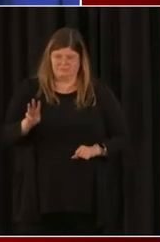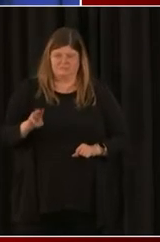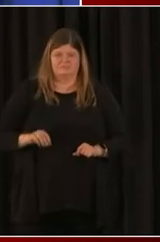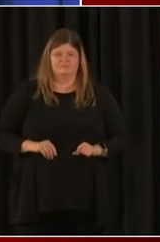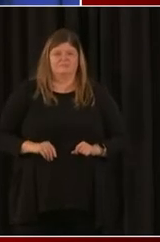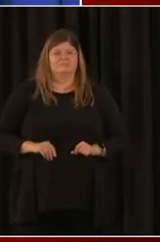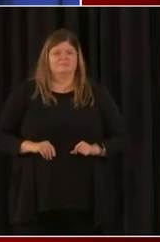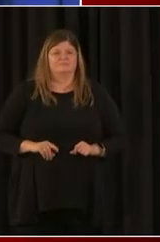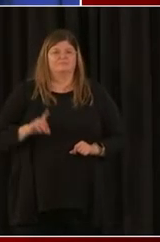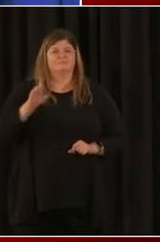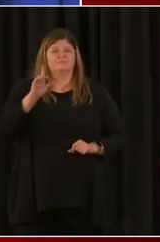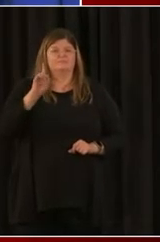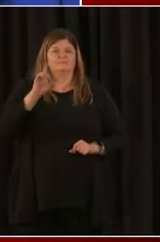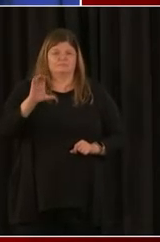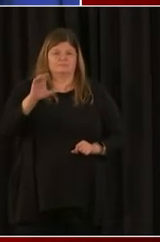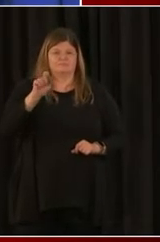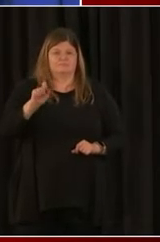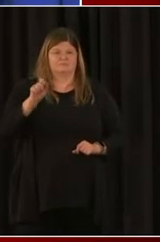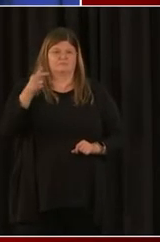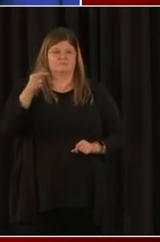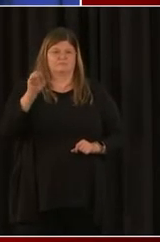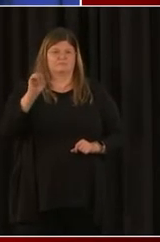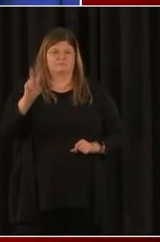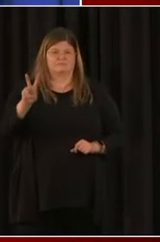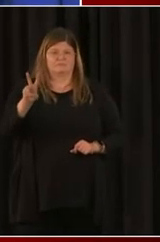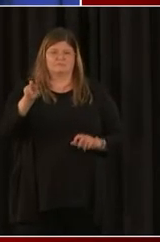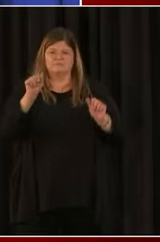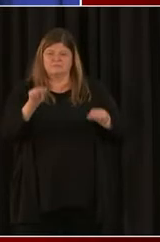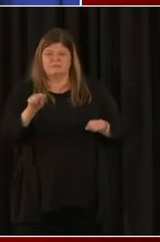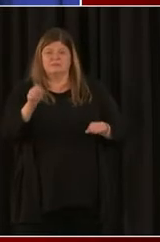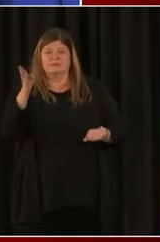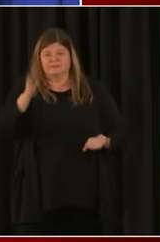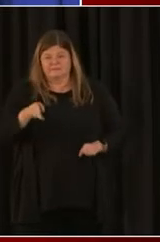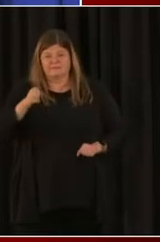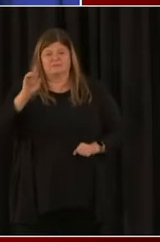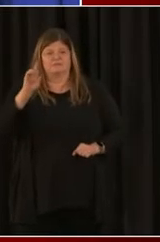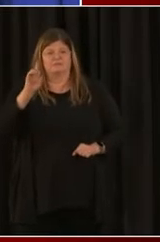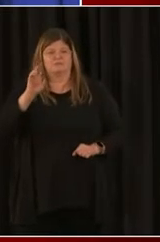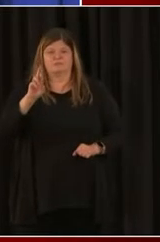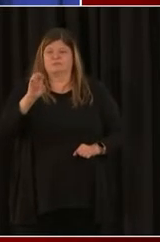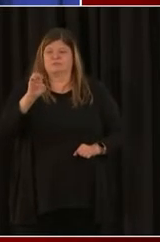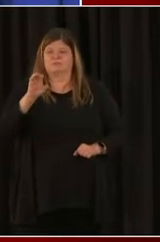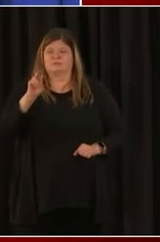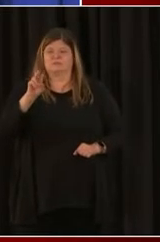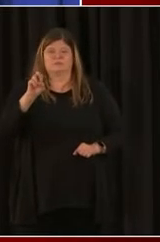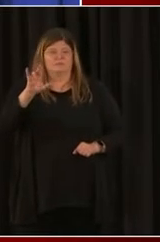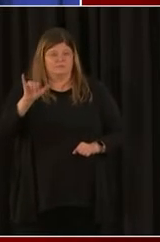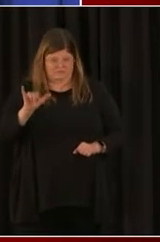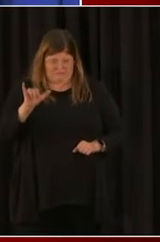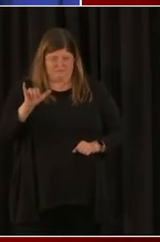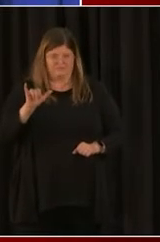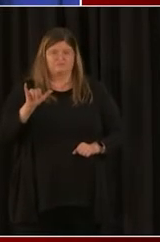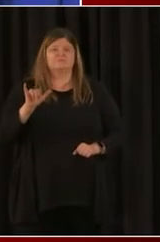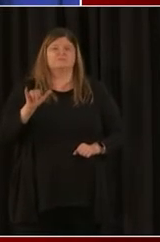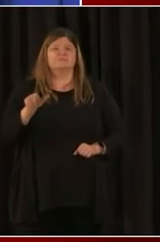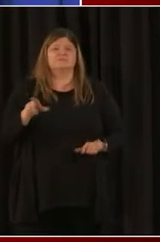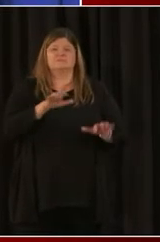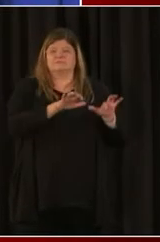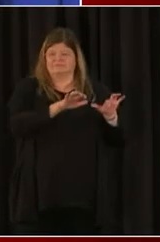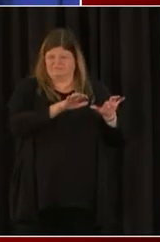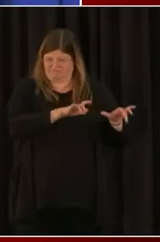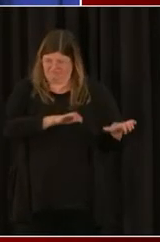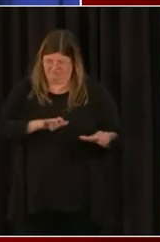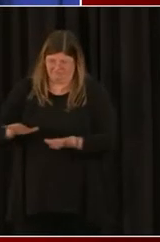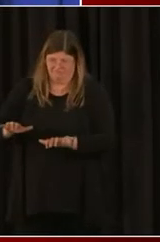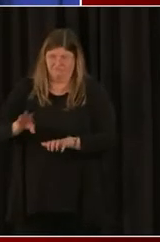to them, and then go visit the sba.gov website. And so, Roderick, before